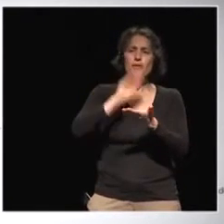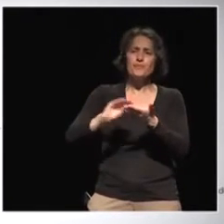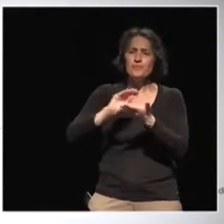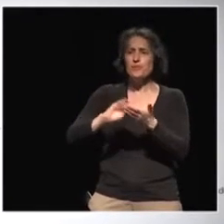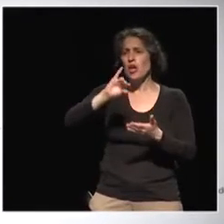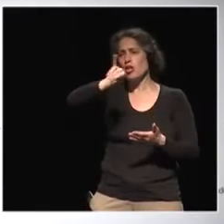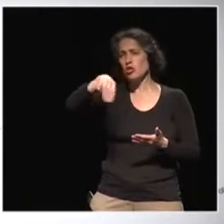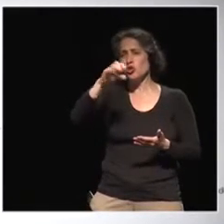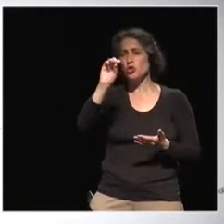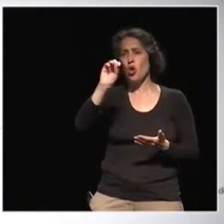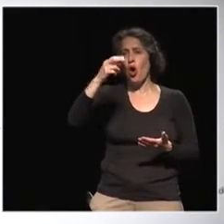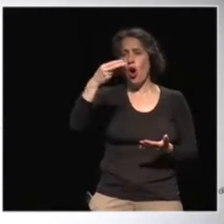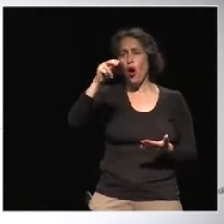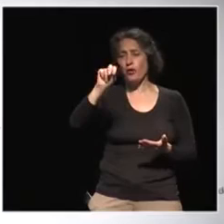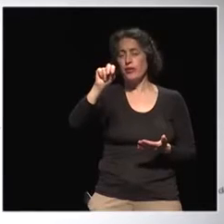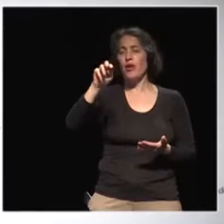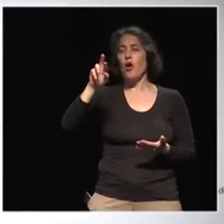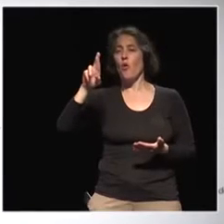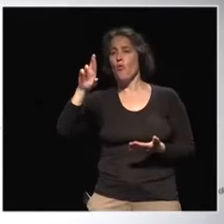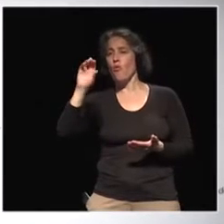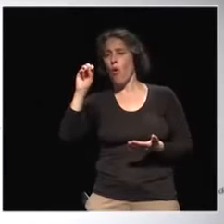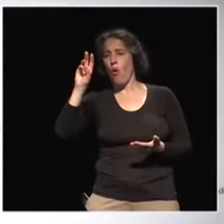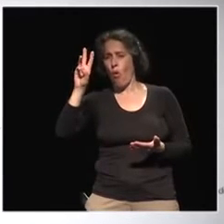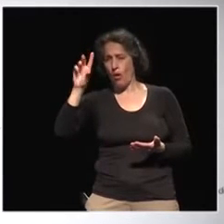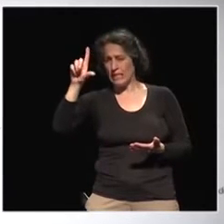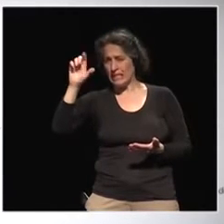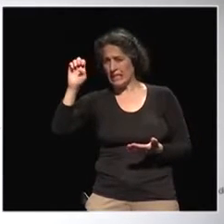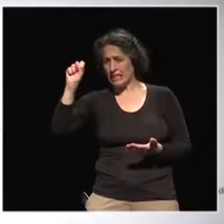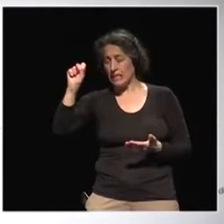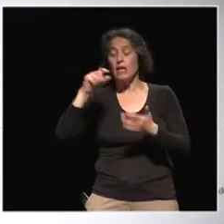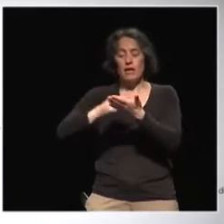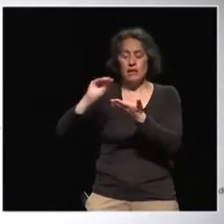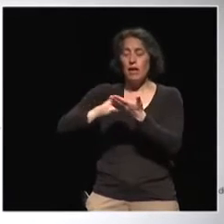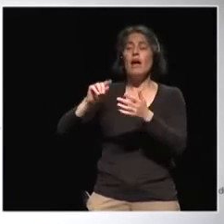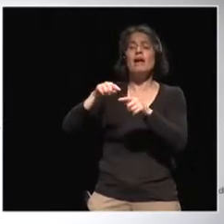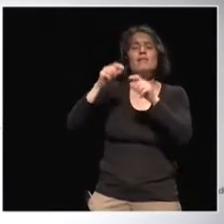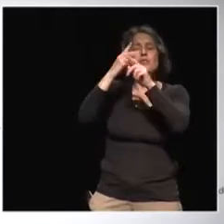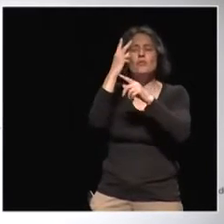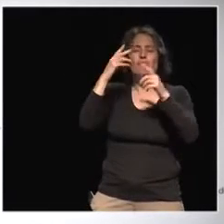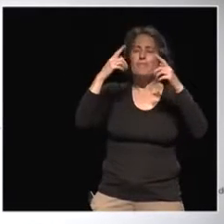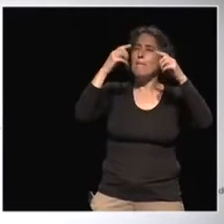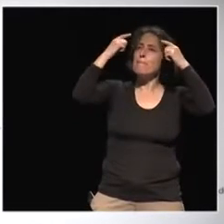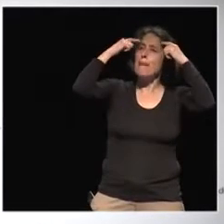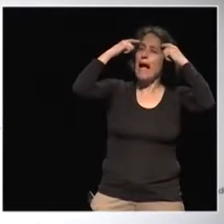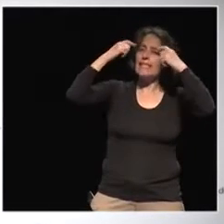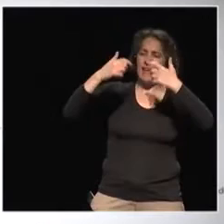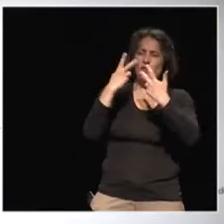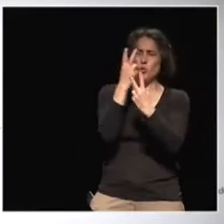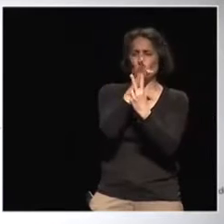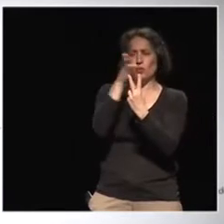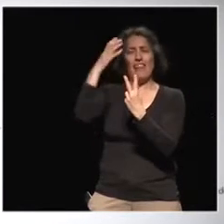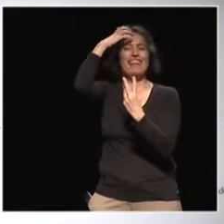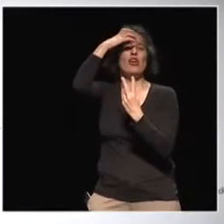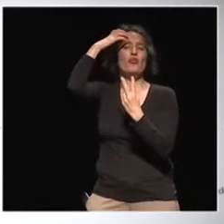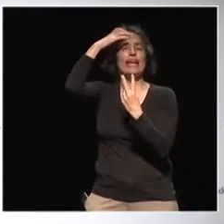And I liked his second theorem, the veil of ignorance, where he plays this mind game where he sort of says, if you have, if you don't know